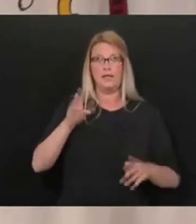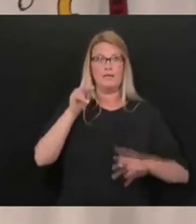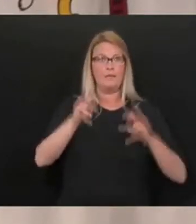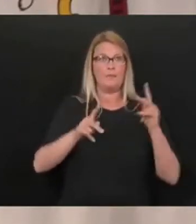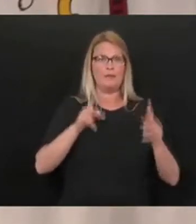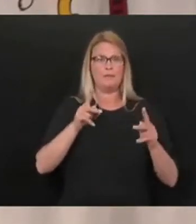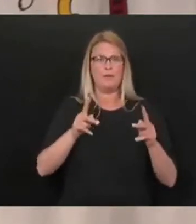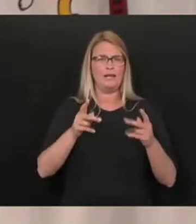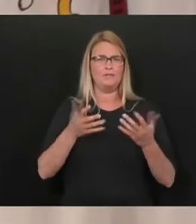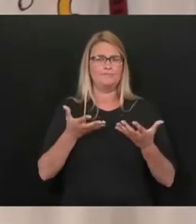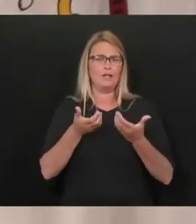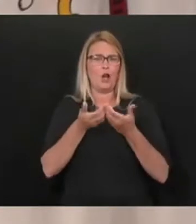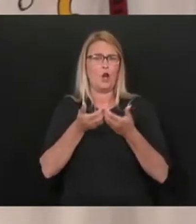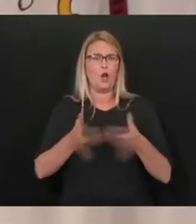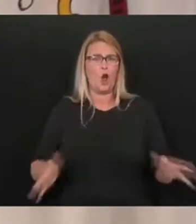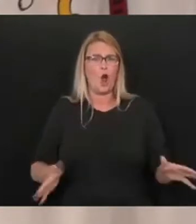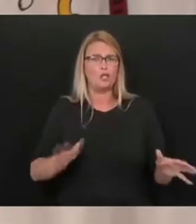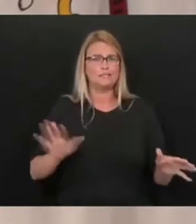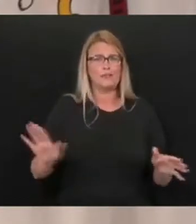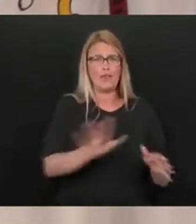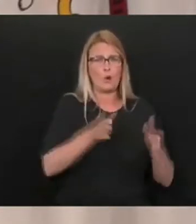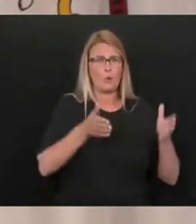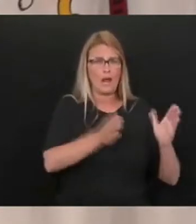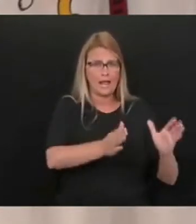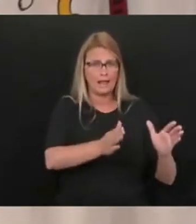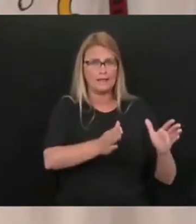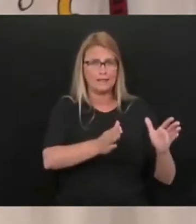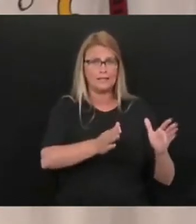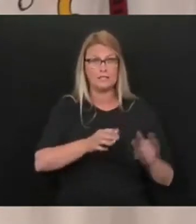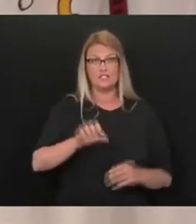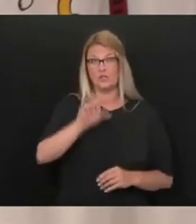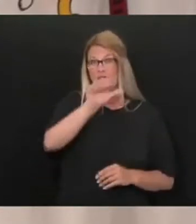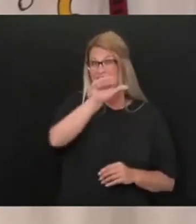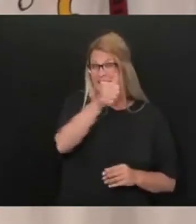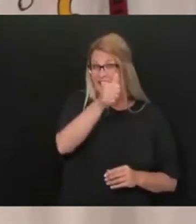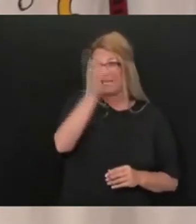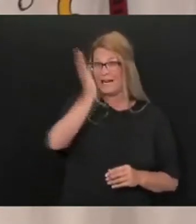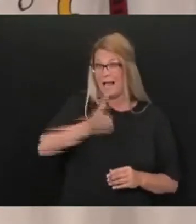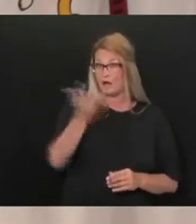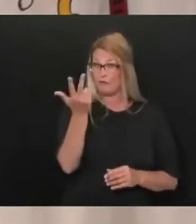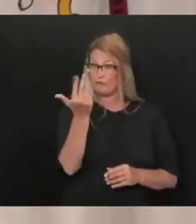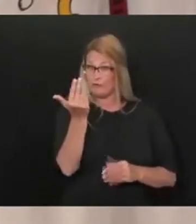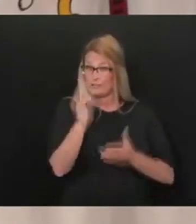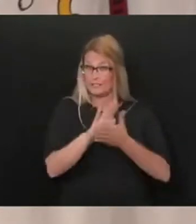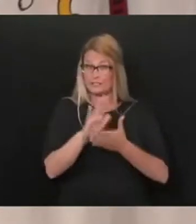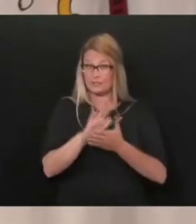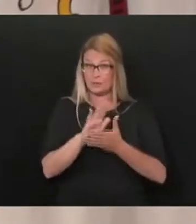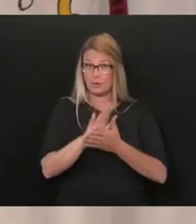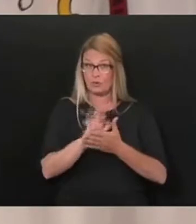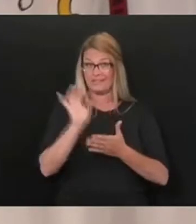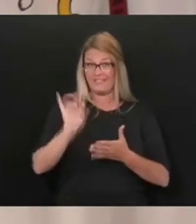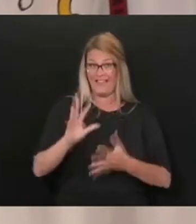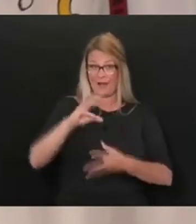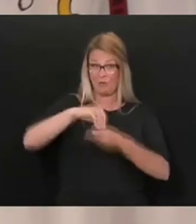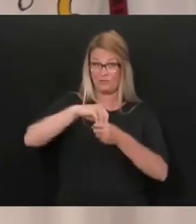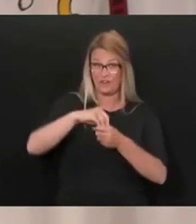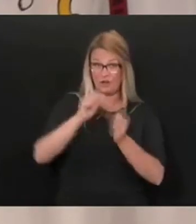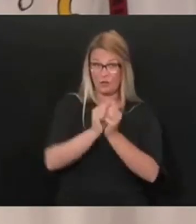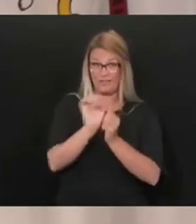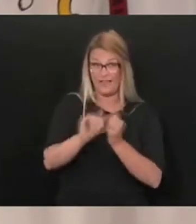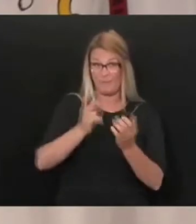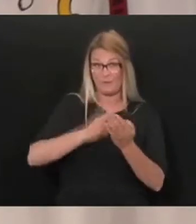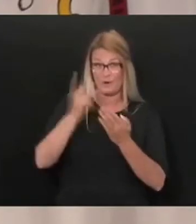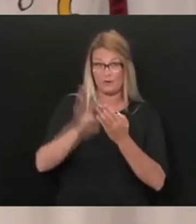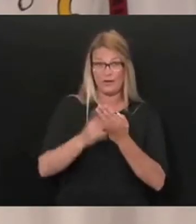of ways, 10 out of the 13 schools that they were in, these kids exceeded the overall